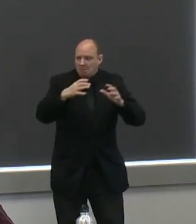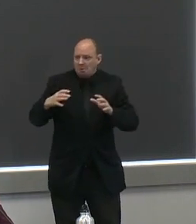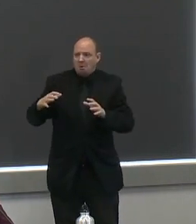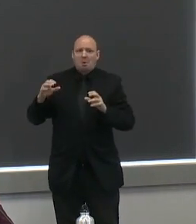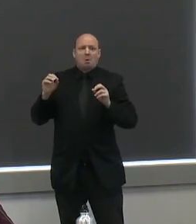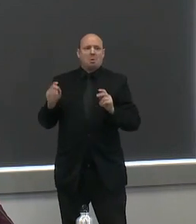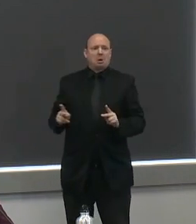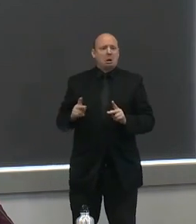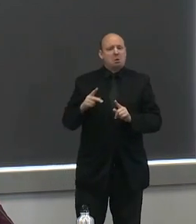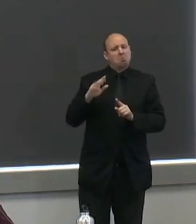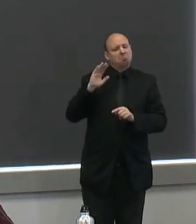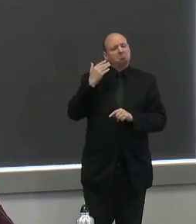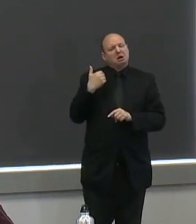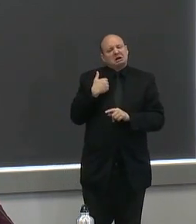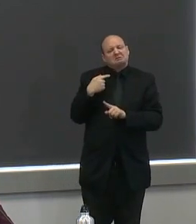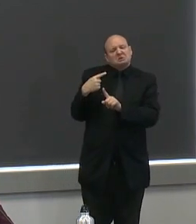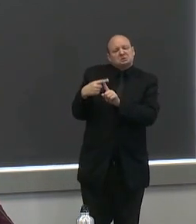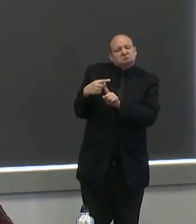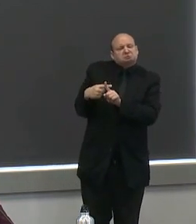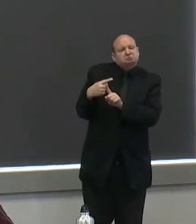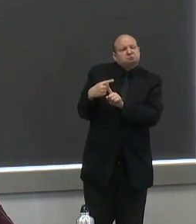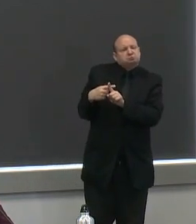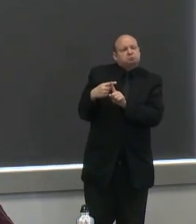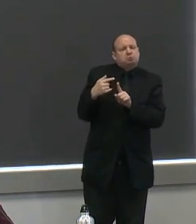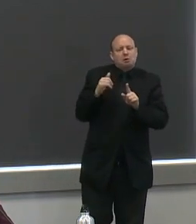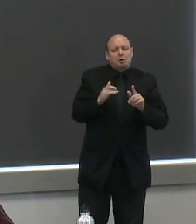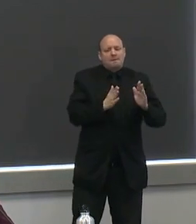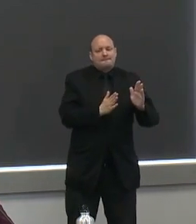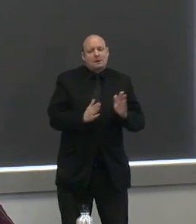our ability to meet the plans we've set forth